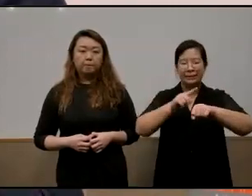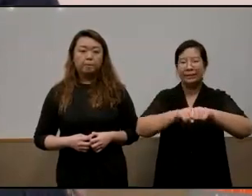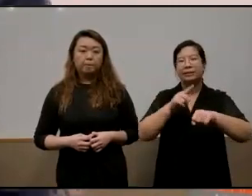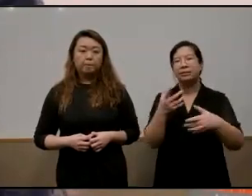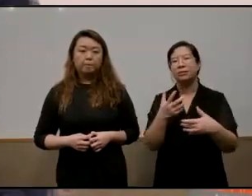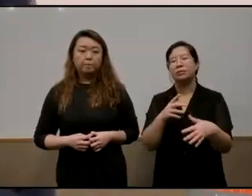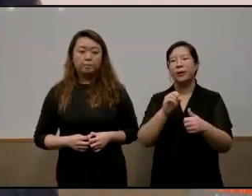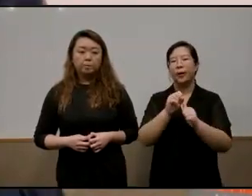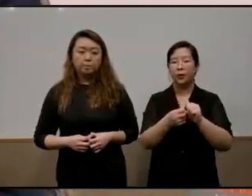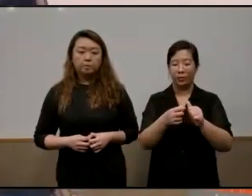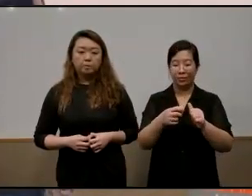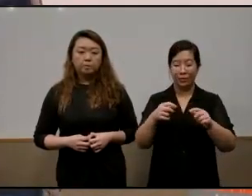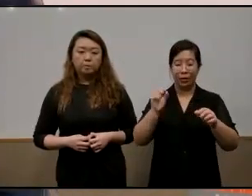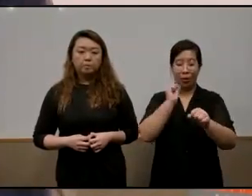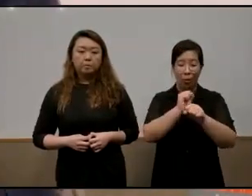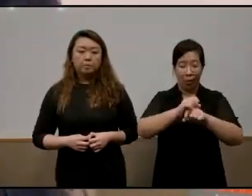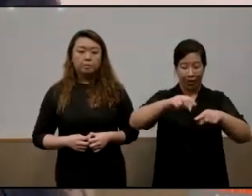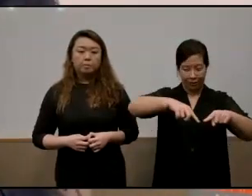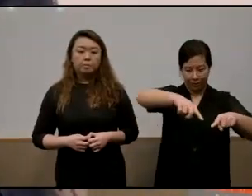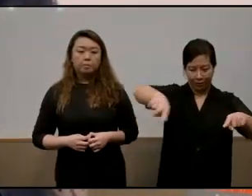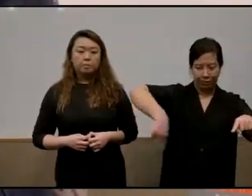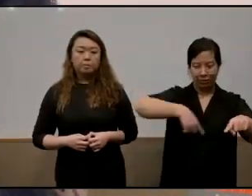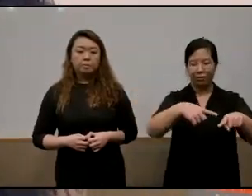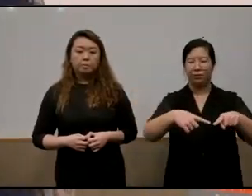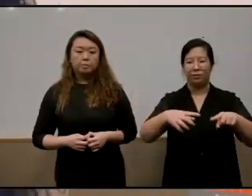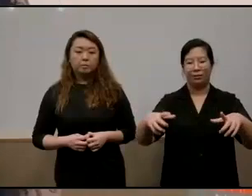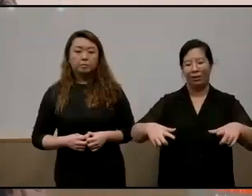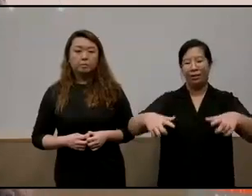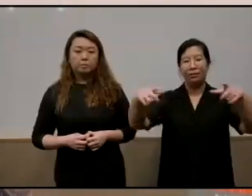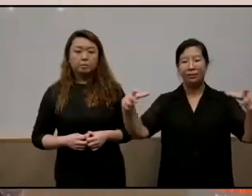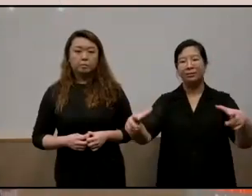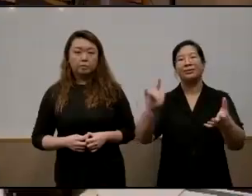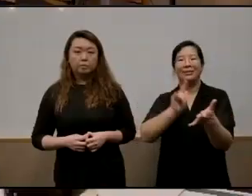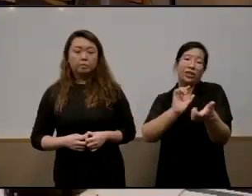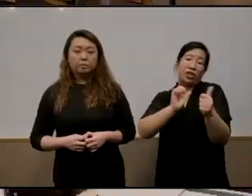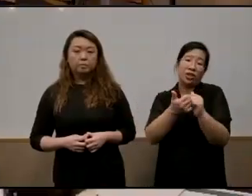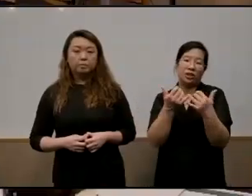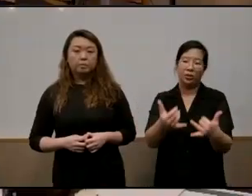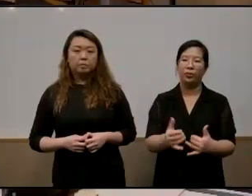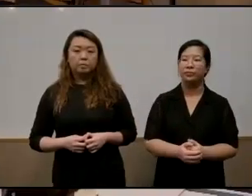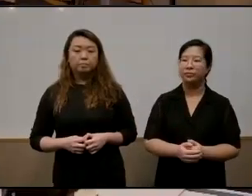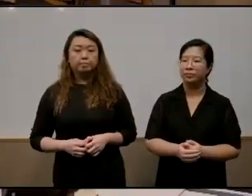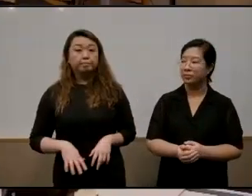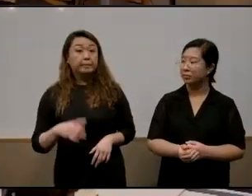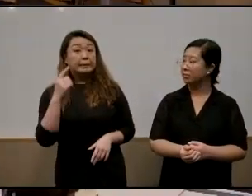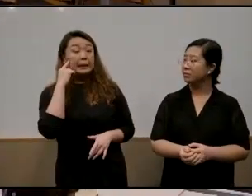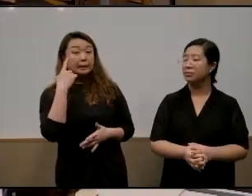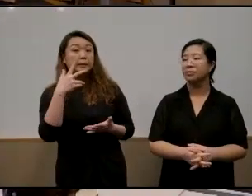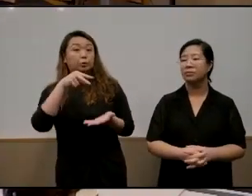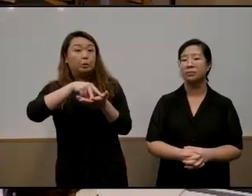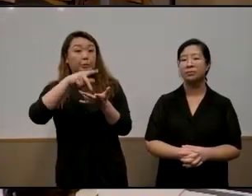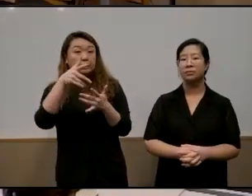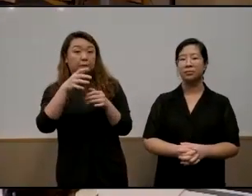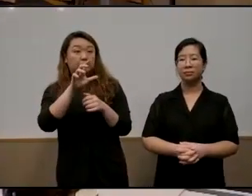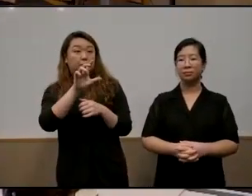not quite reduced expanded um and and that's the challenge that we have i think the type of analogy for those of us who are following the